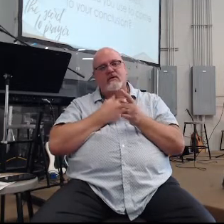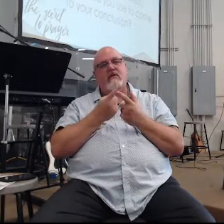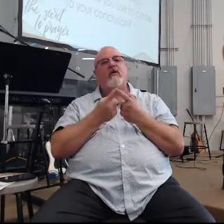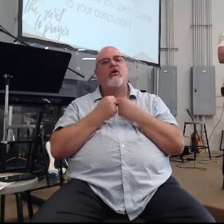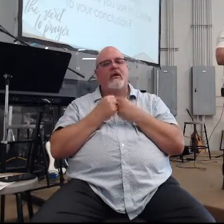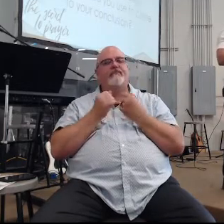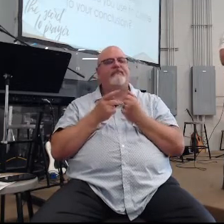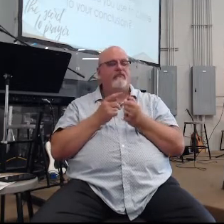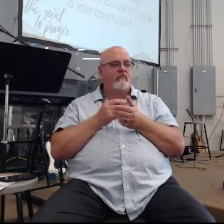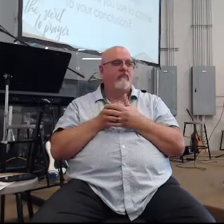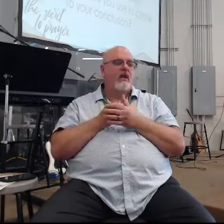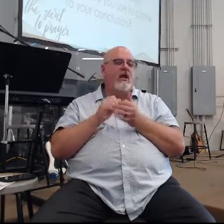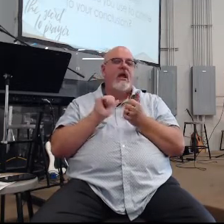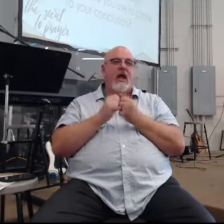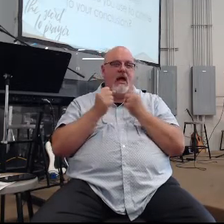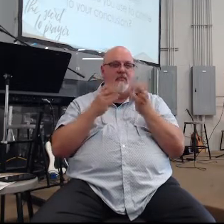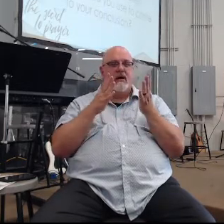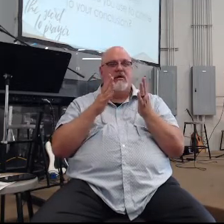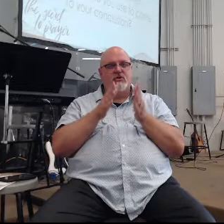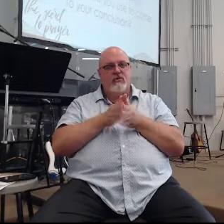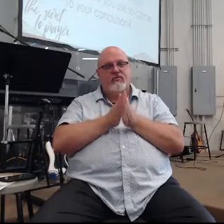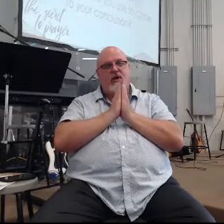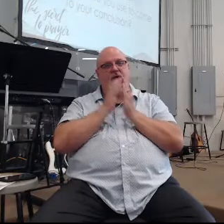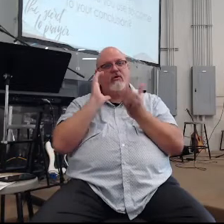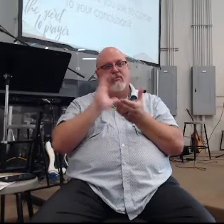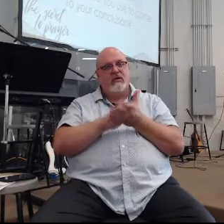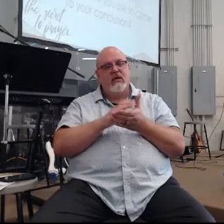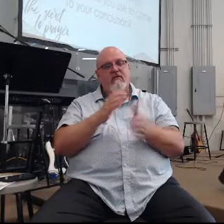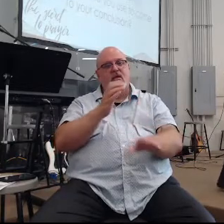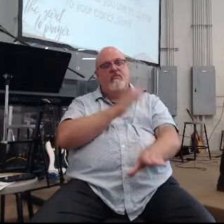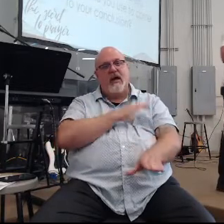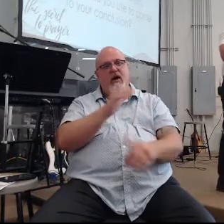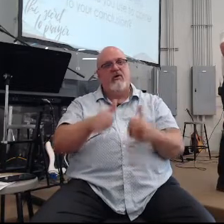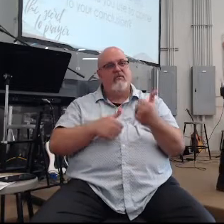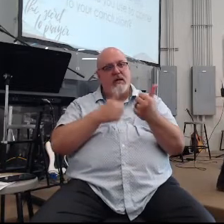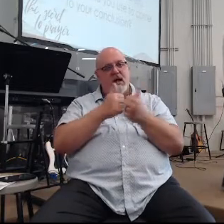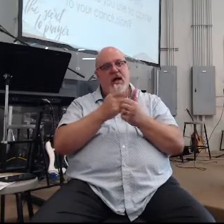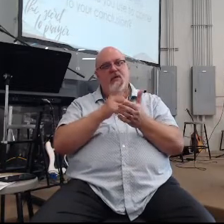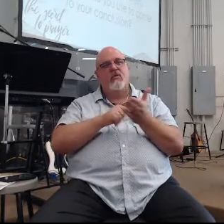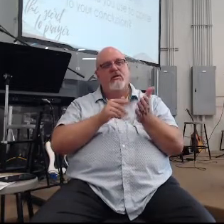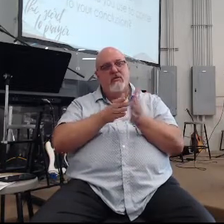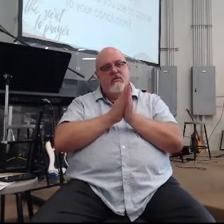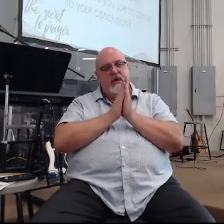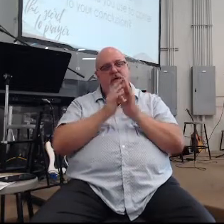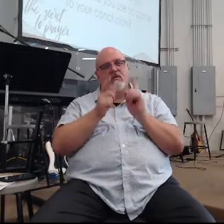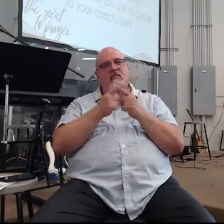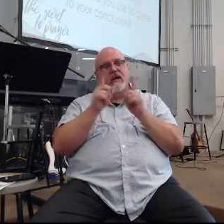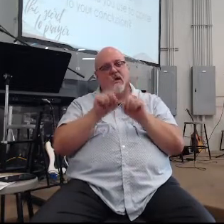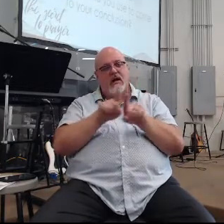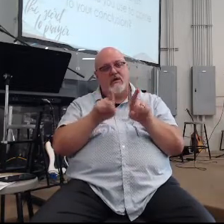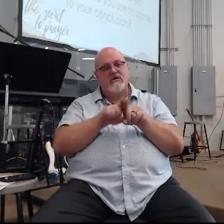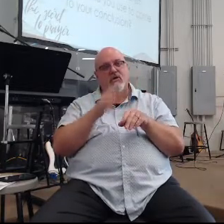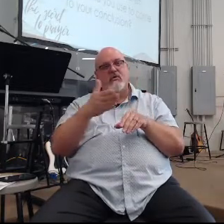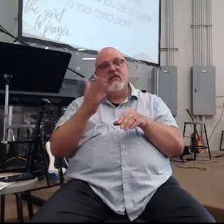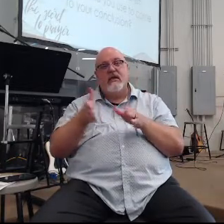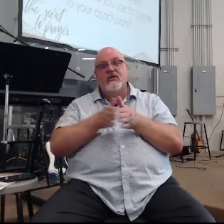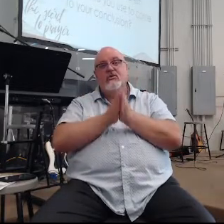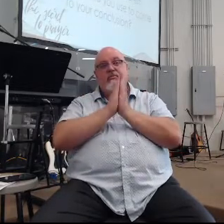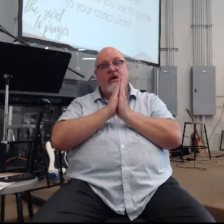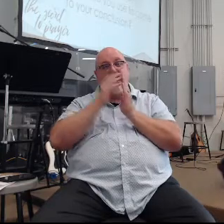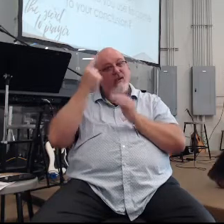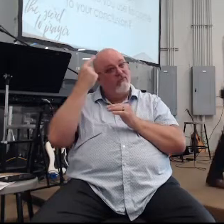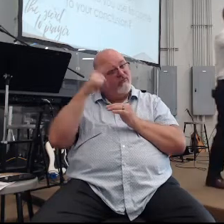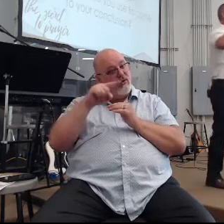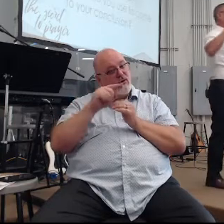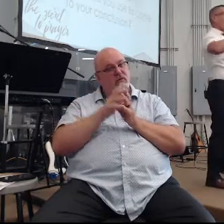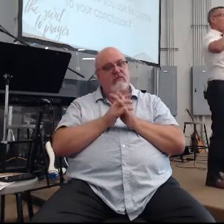praying and how much you believe in what you're praying is it like the power behind what you're praying but also the things you're praying for and you